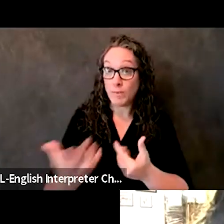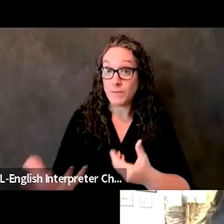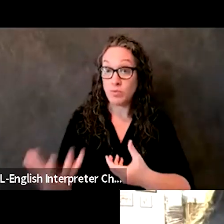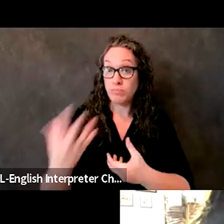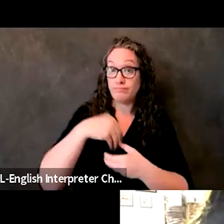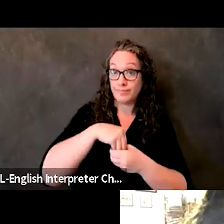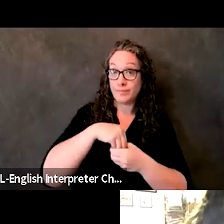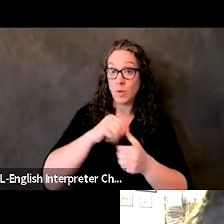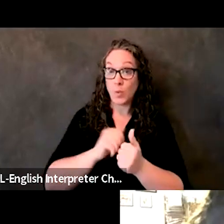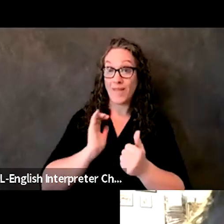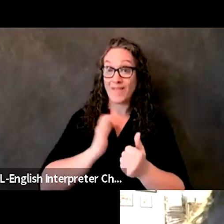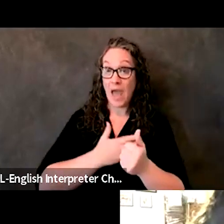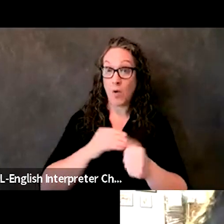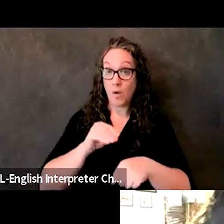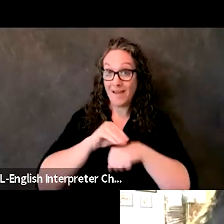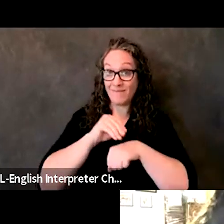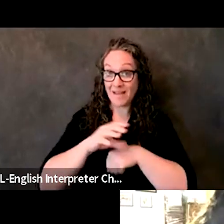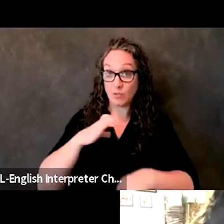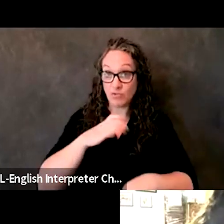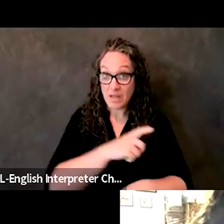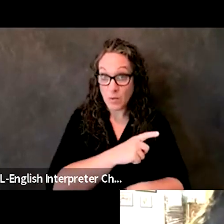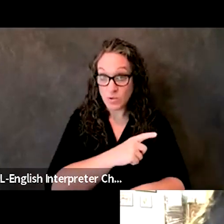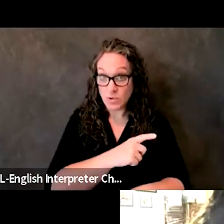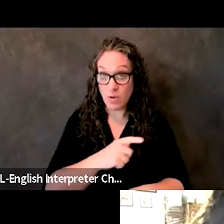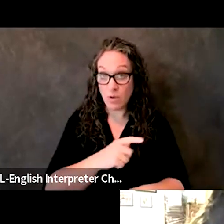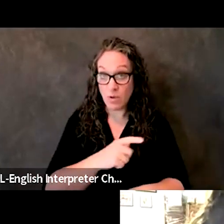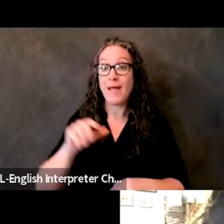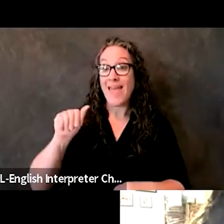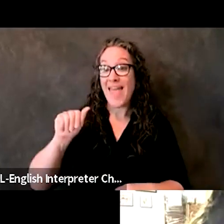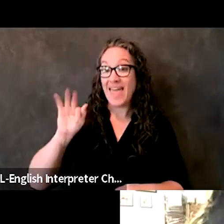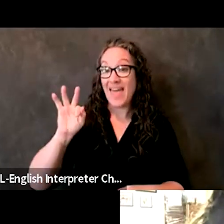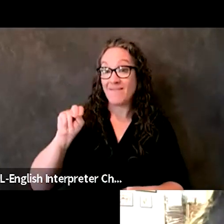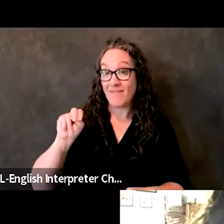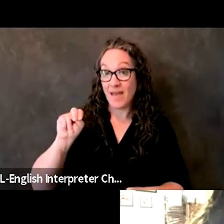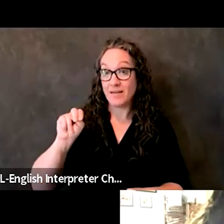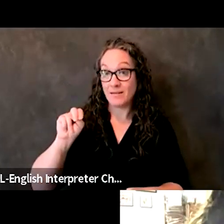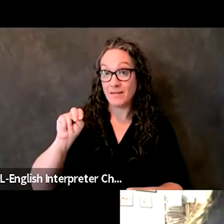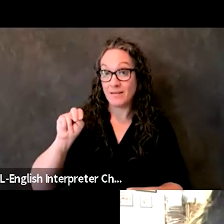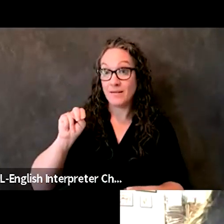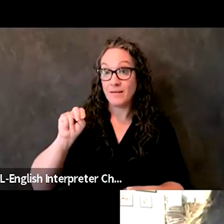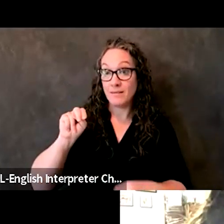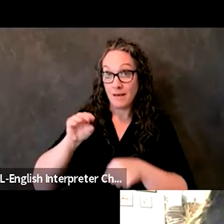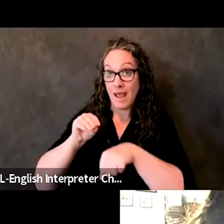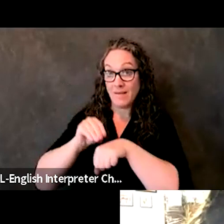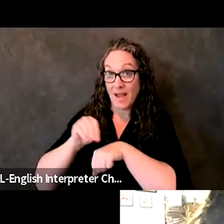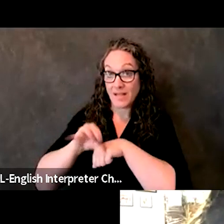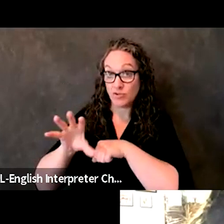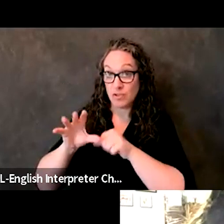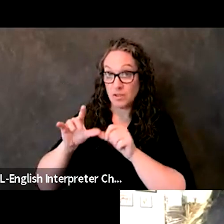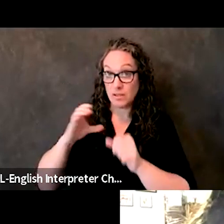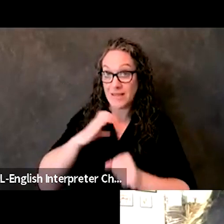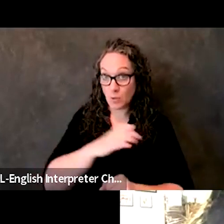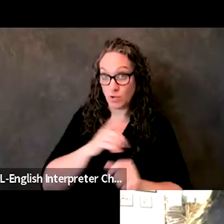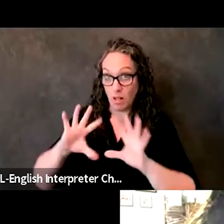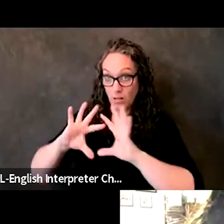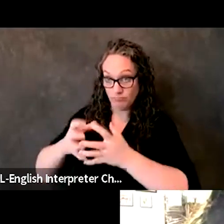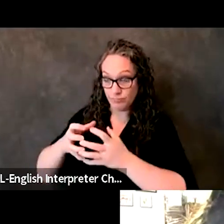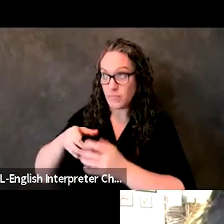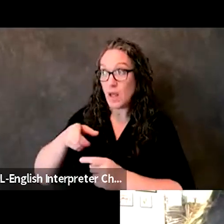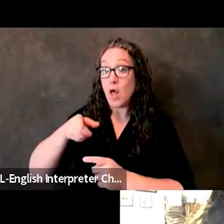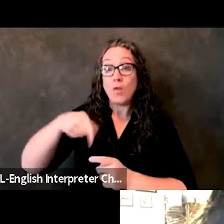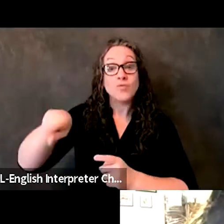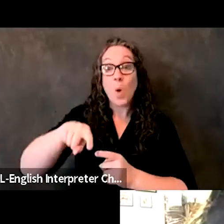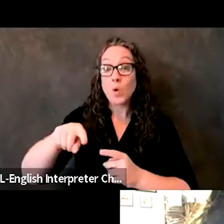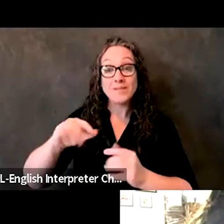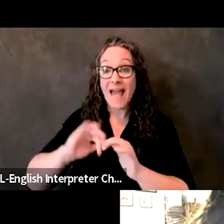management advisory council, which was our, uh, AFN, uh, our AFN advisory group, uh, really came to us